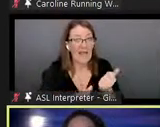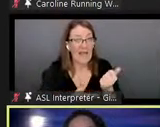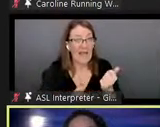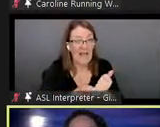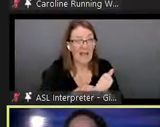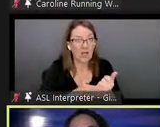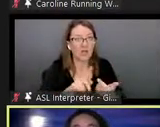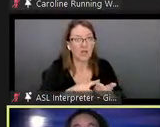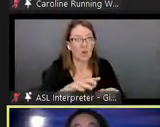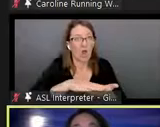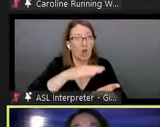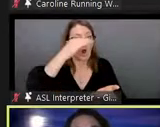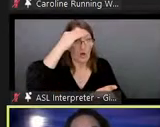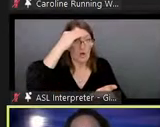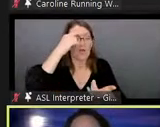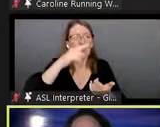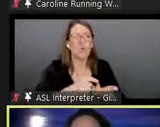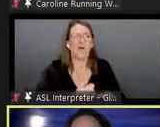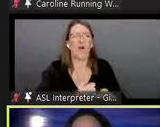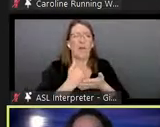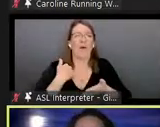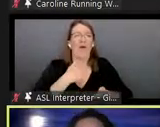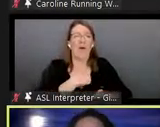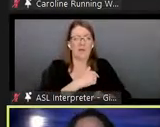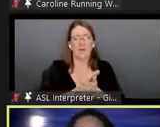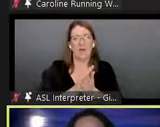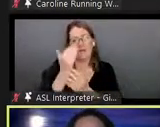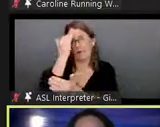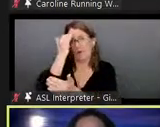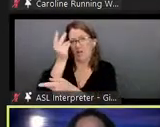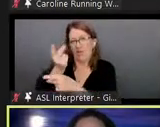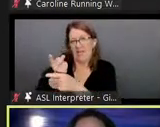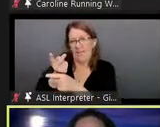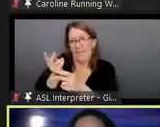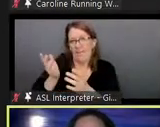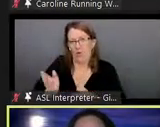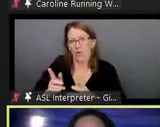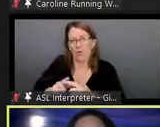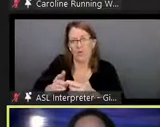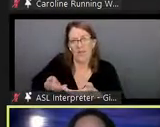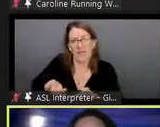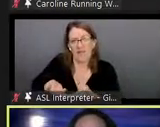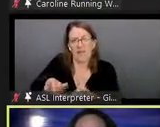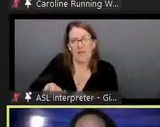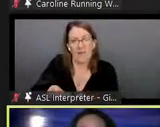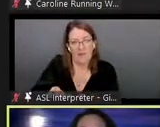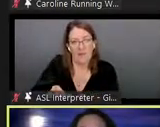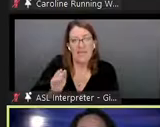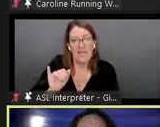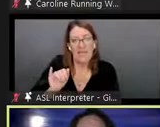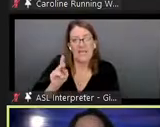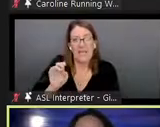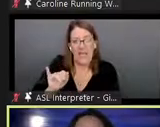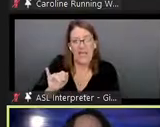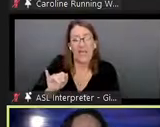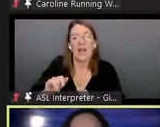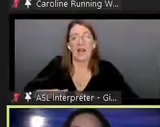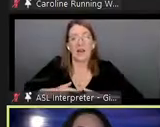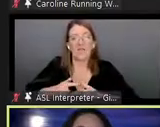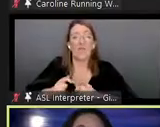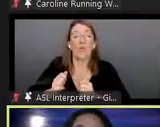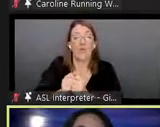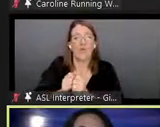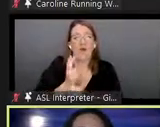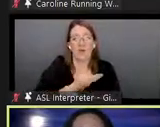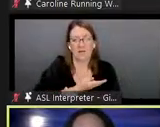become the knowledge keepers we become the ones with that ike that lives with us and in our families and the digital